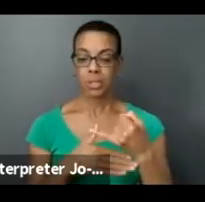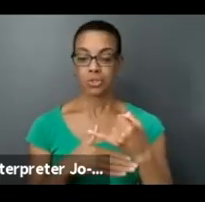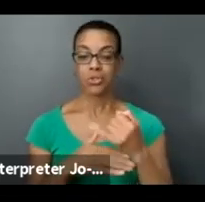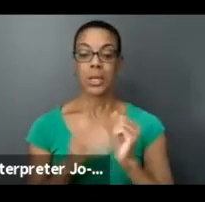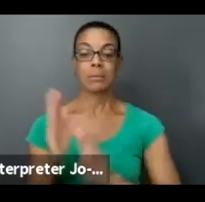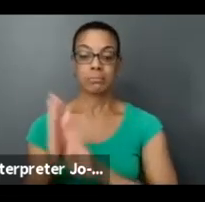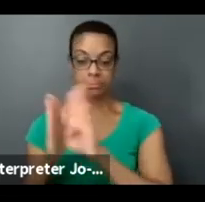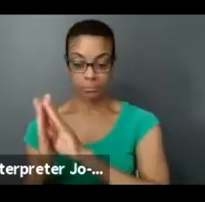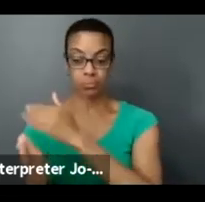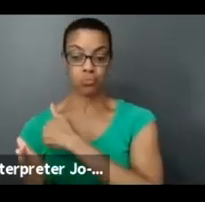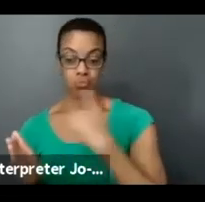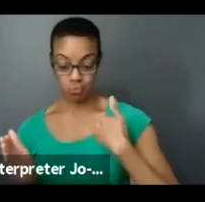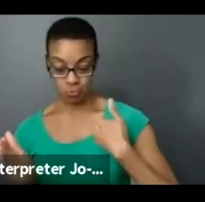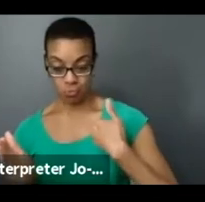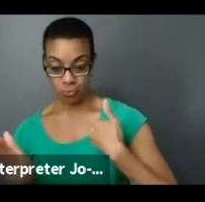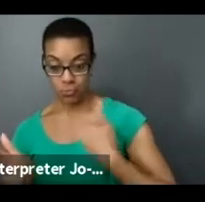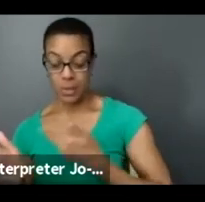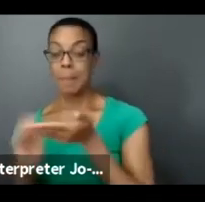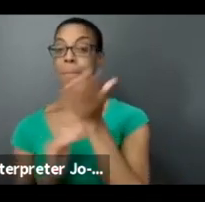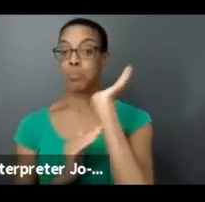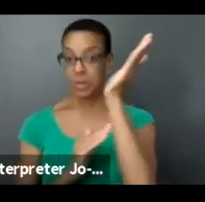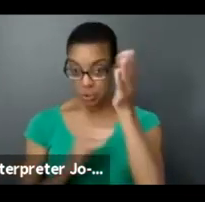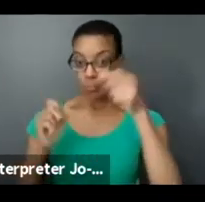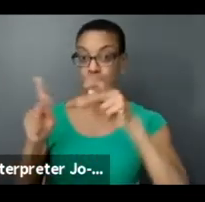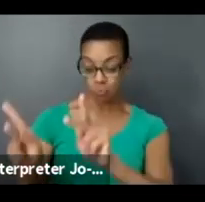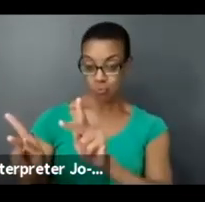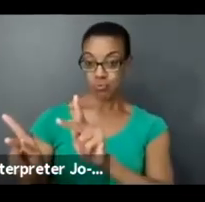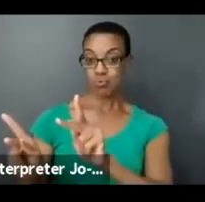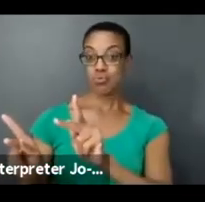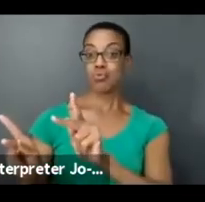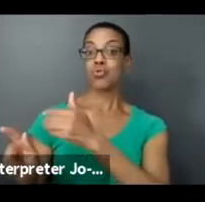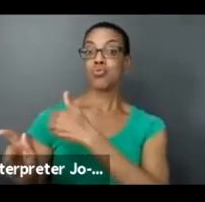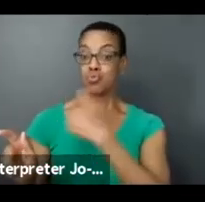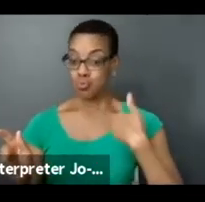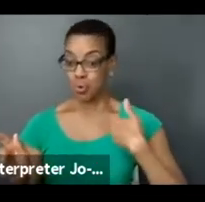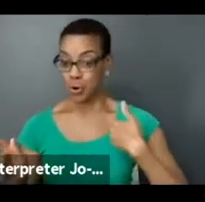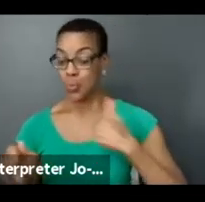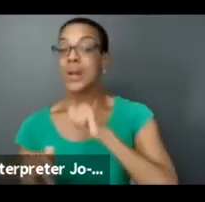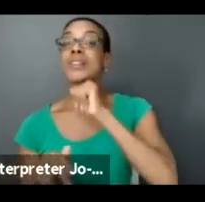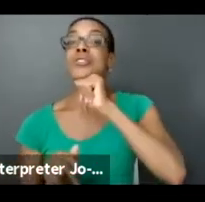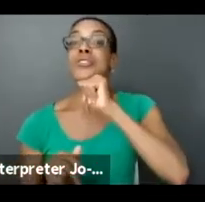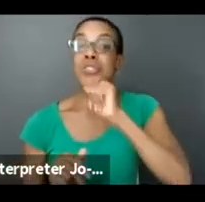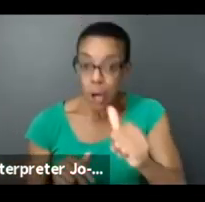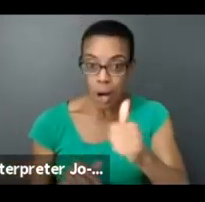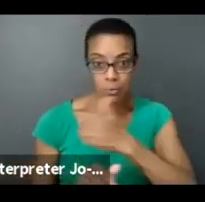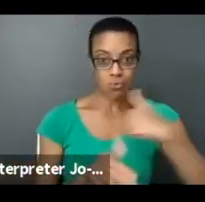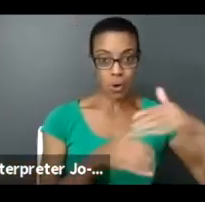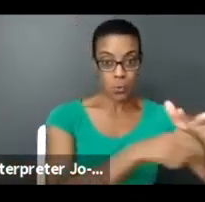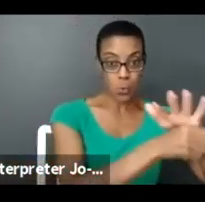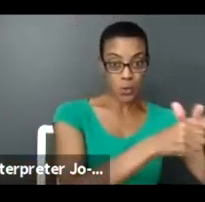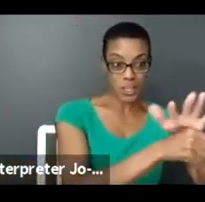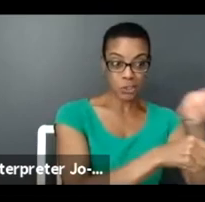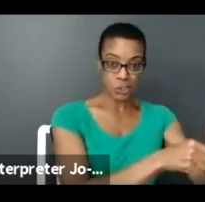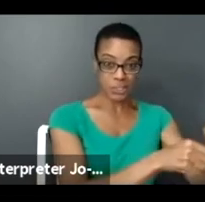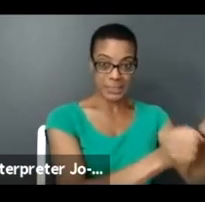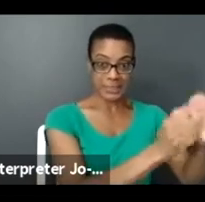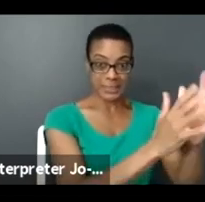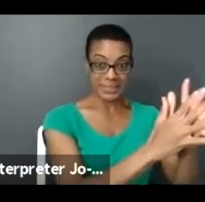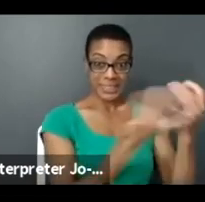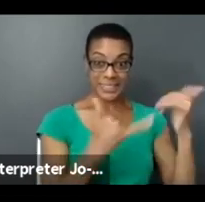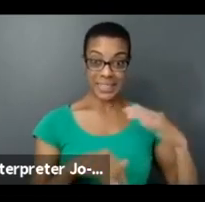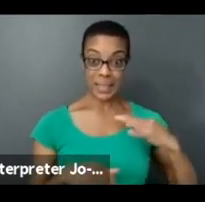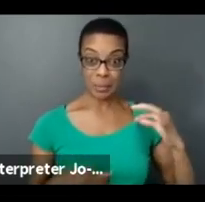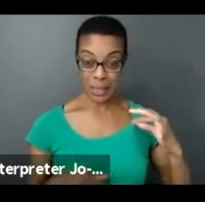has presentation opportunities in Toronto and a non Toronto location, can we still apply? And what